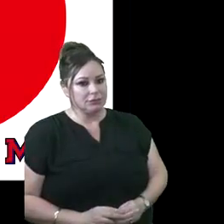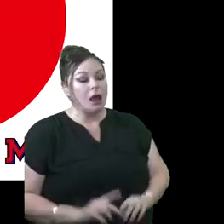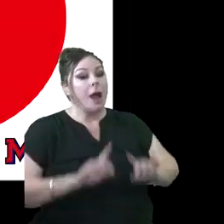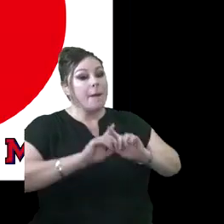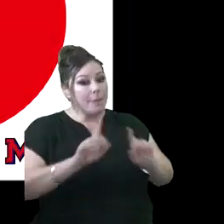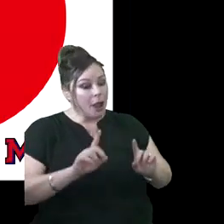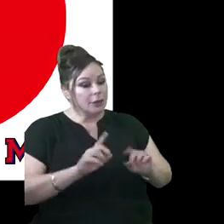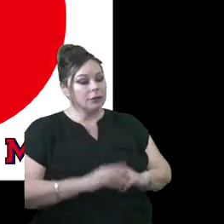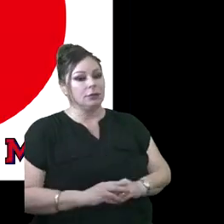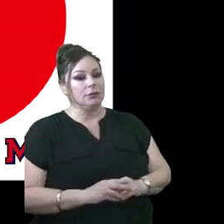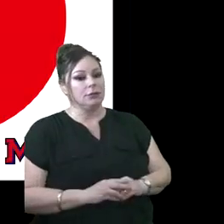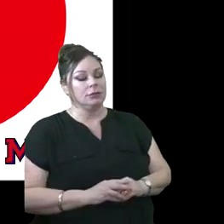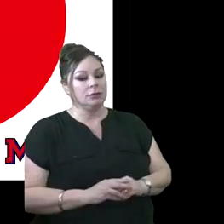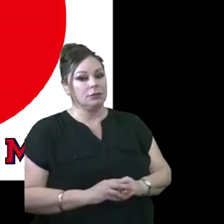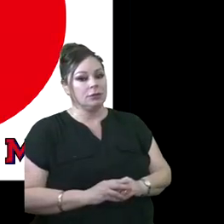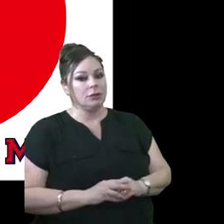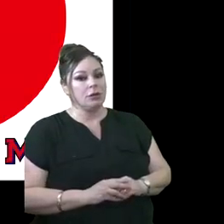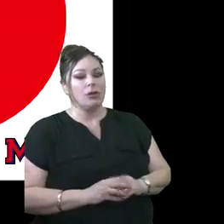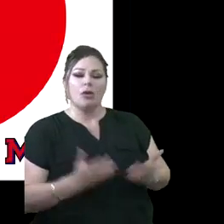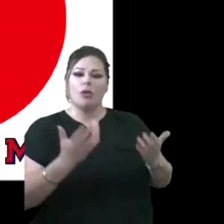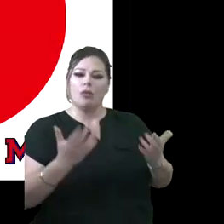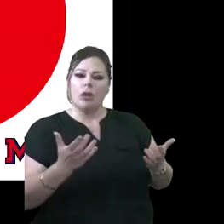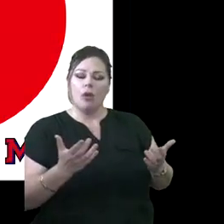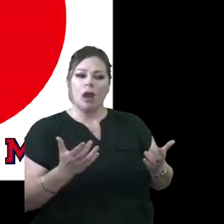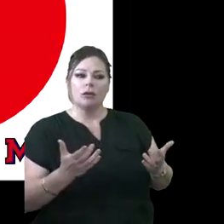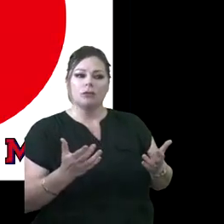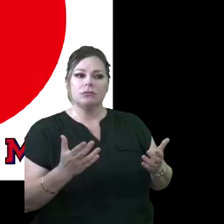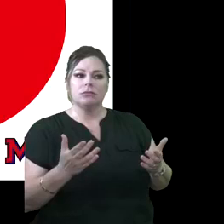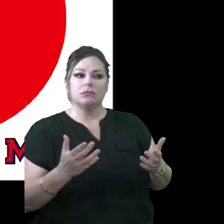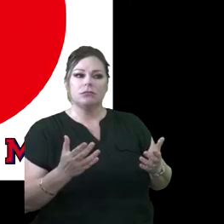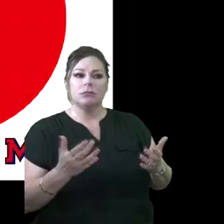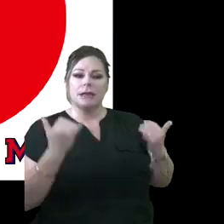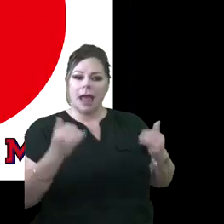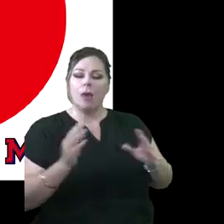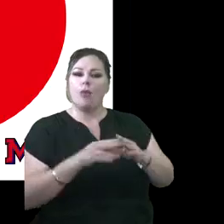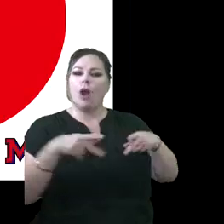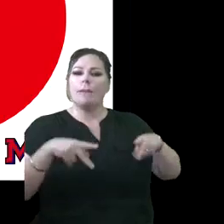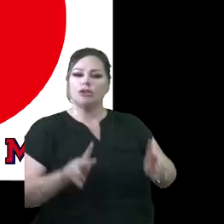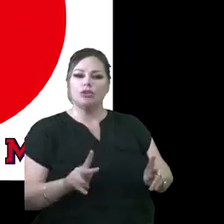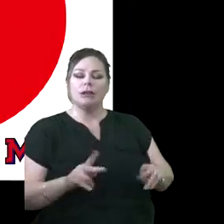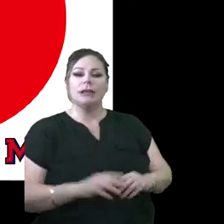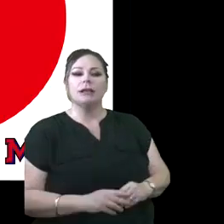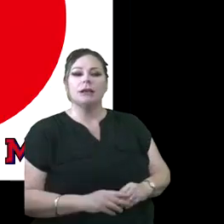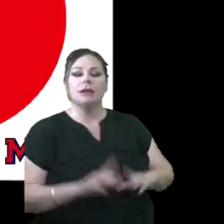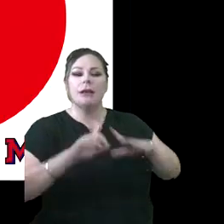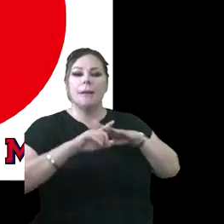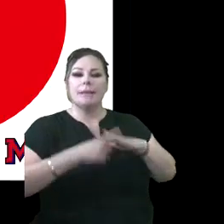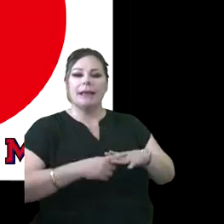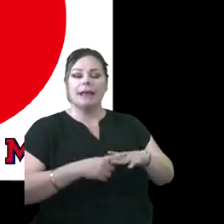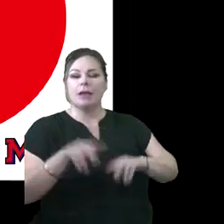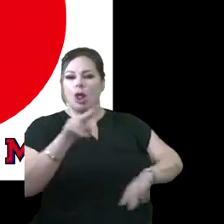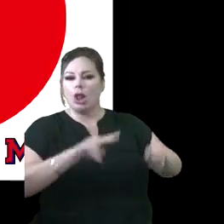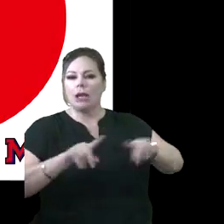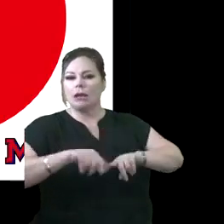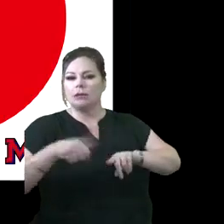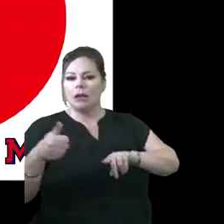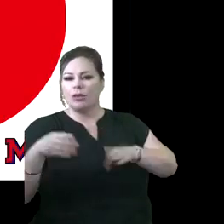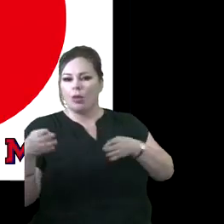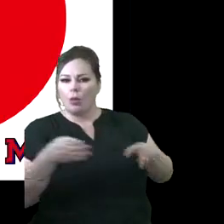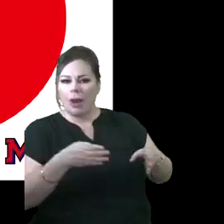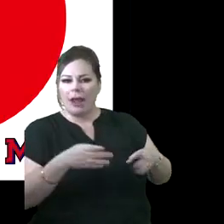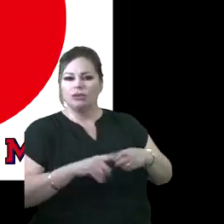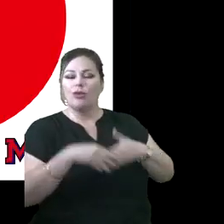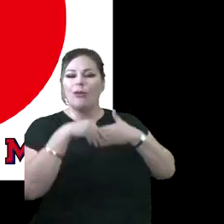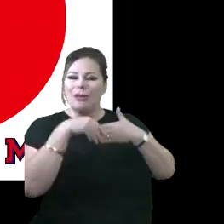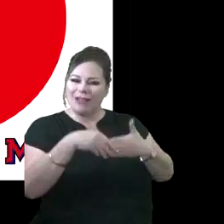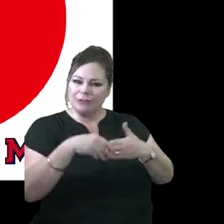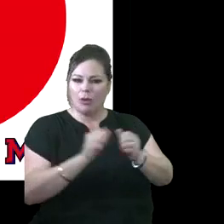we're saying here is that we really want an opportunity. To really begin to look at ways in which we can have